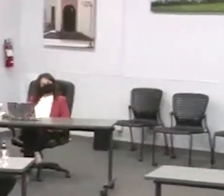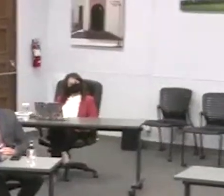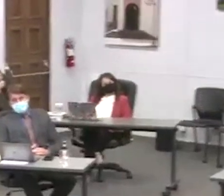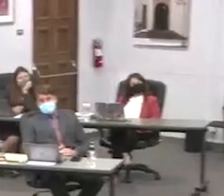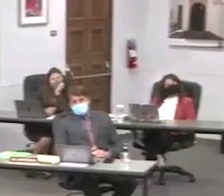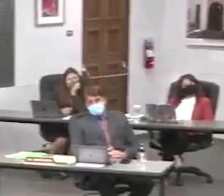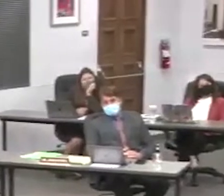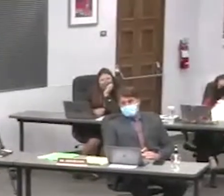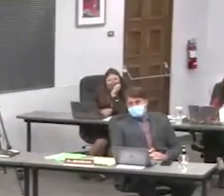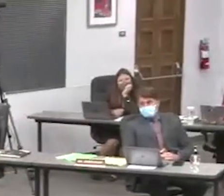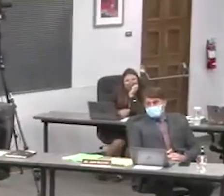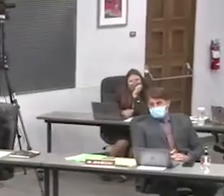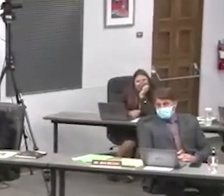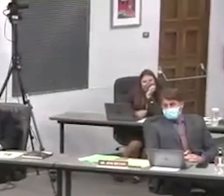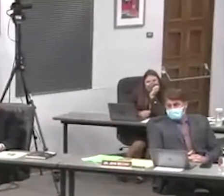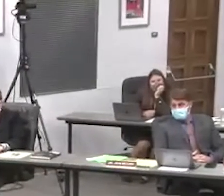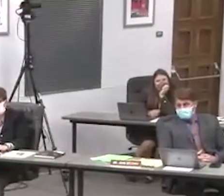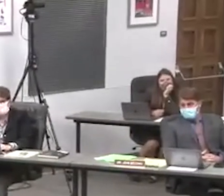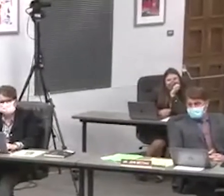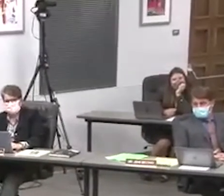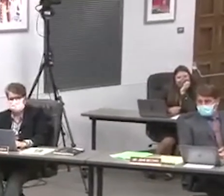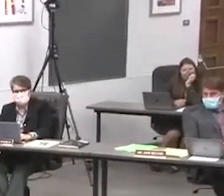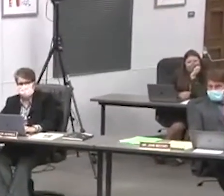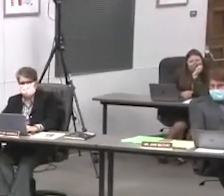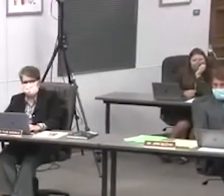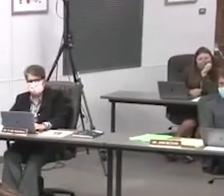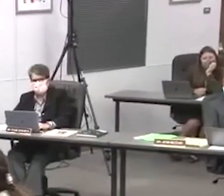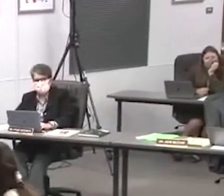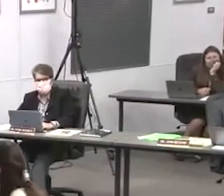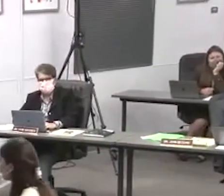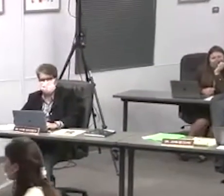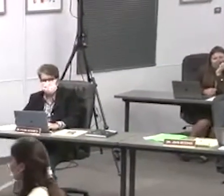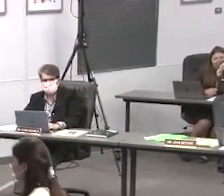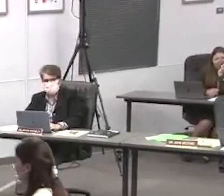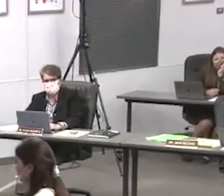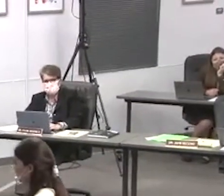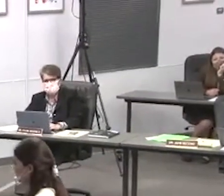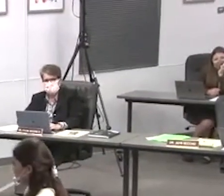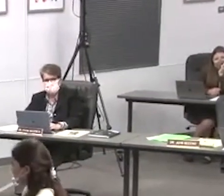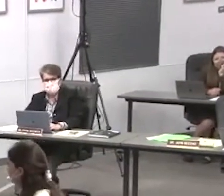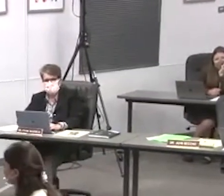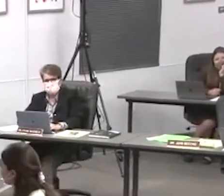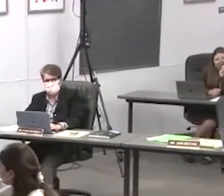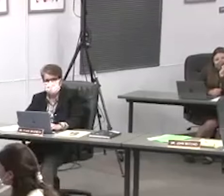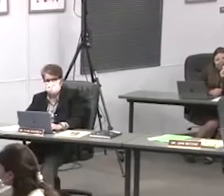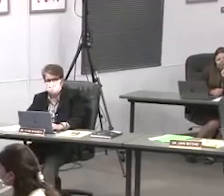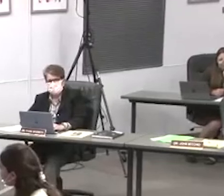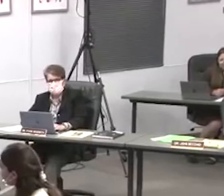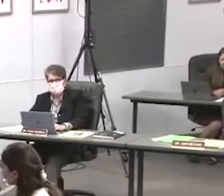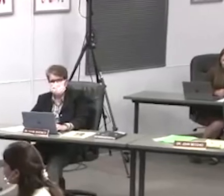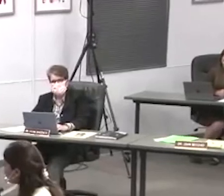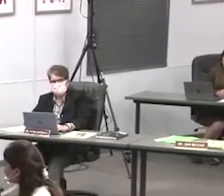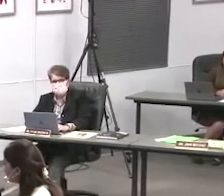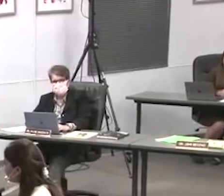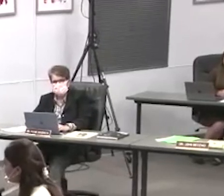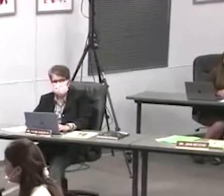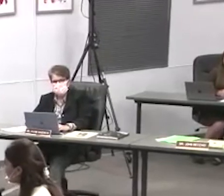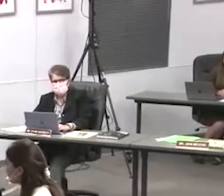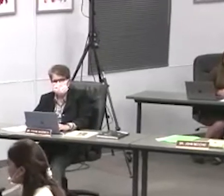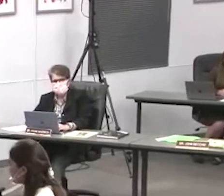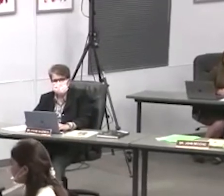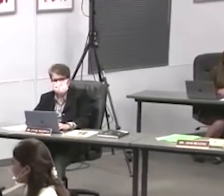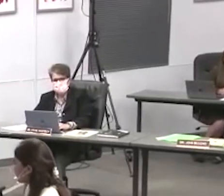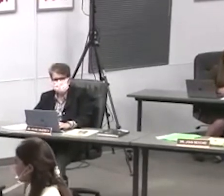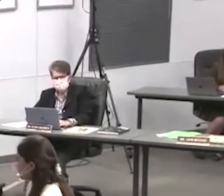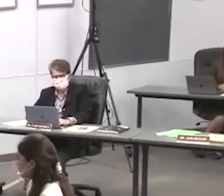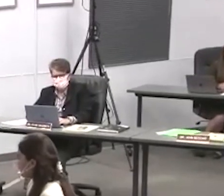that we're celebrating our election and then you know what else i'm celebrating no i'm celebrating because i've got a friend who